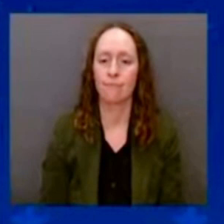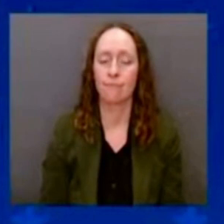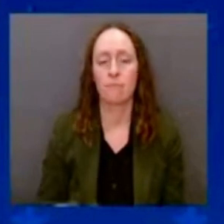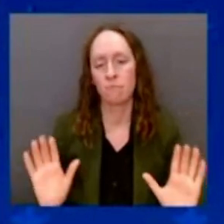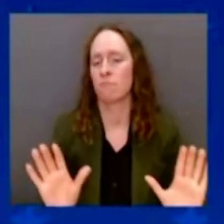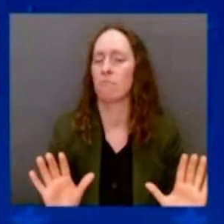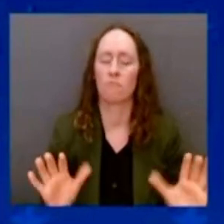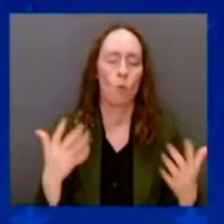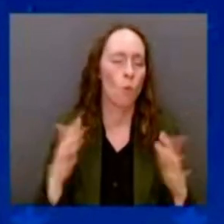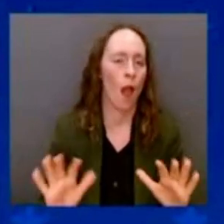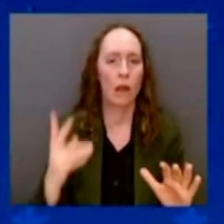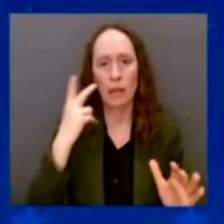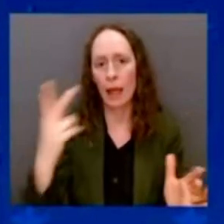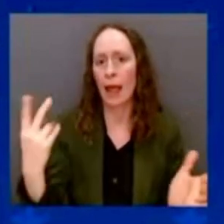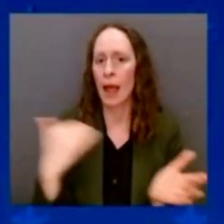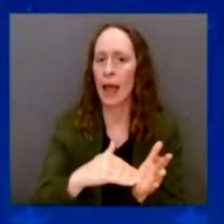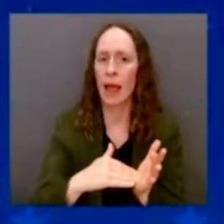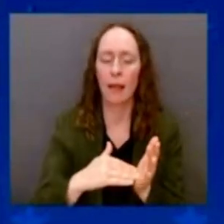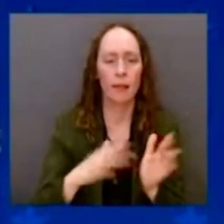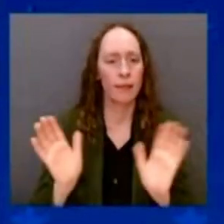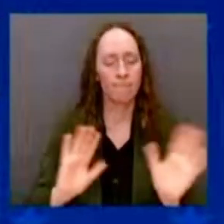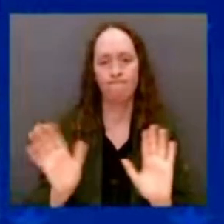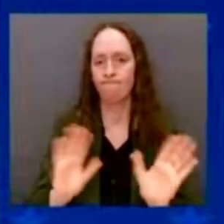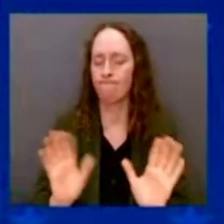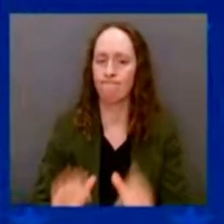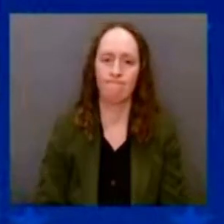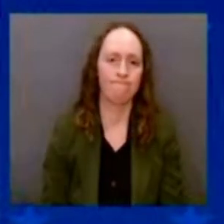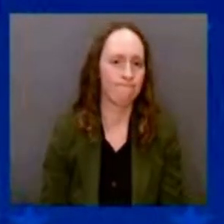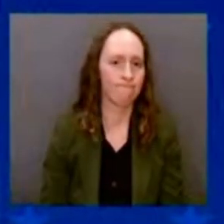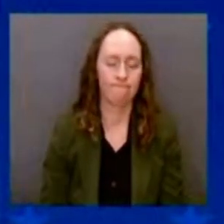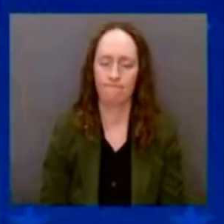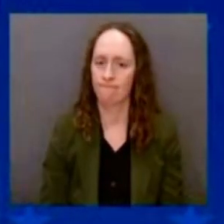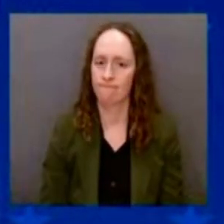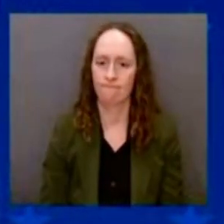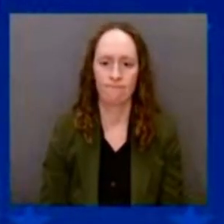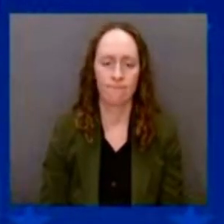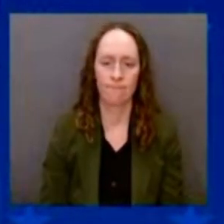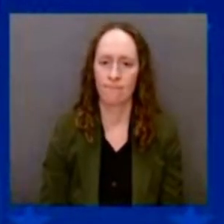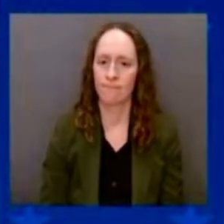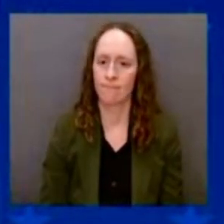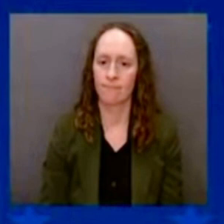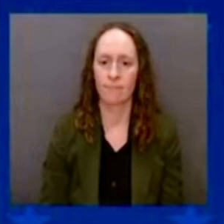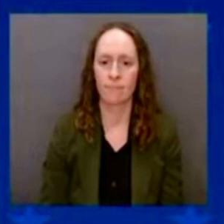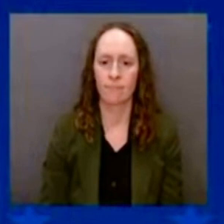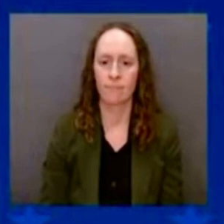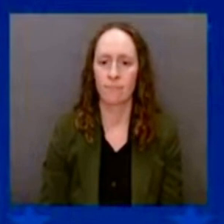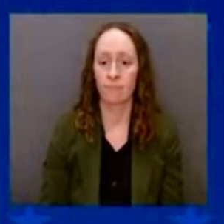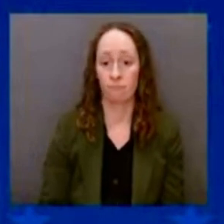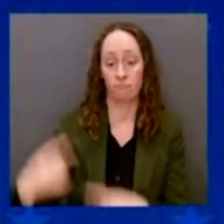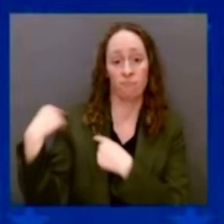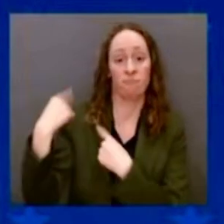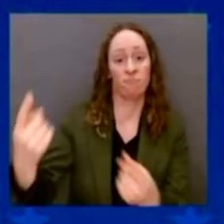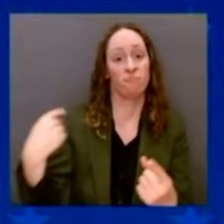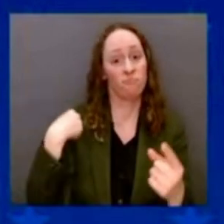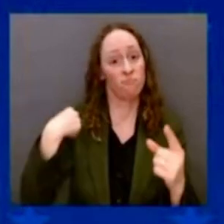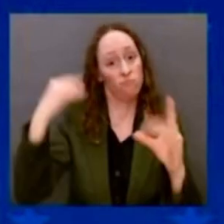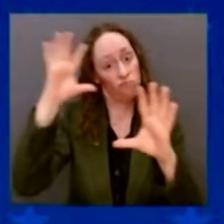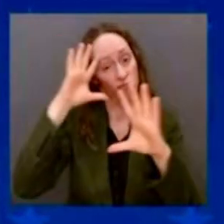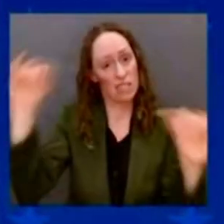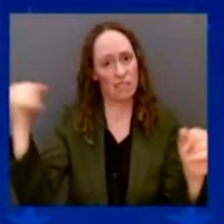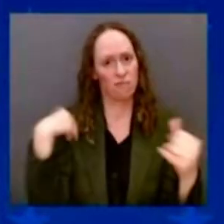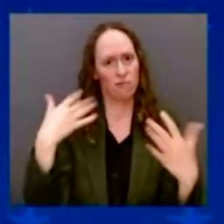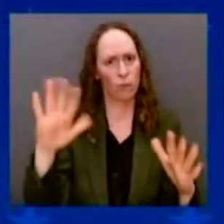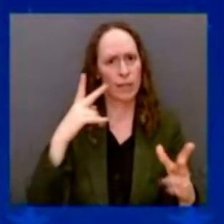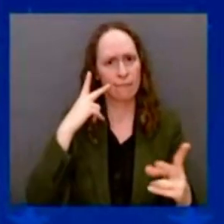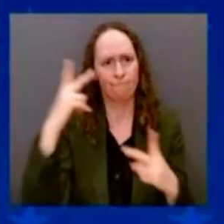already seen companies commit from around the world — from South Korea to in the United States —